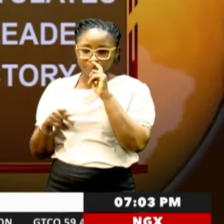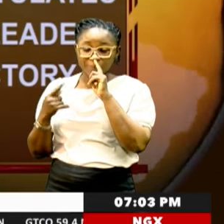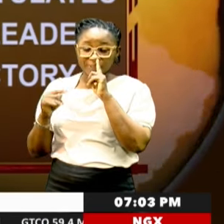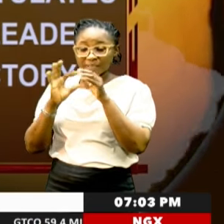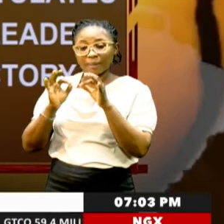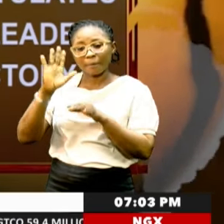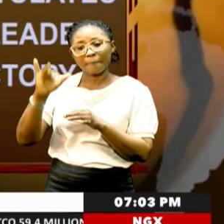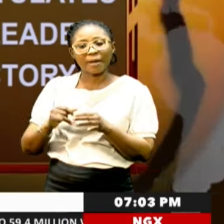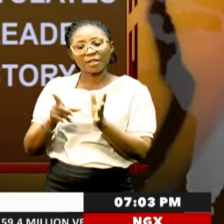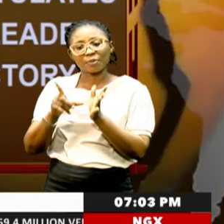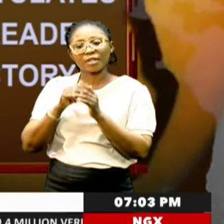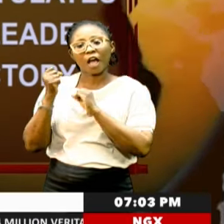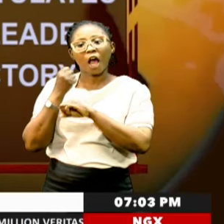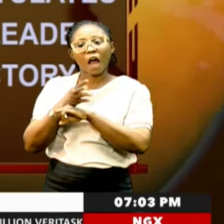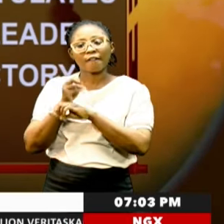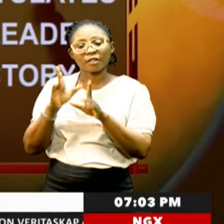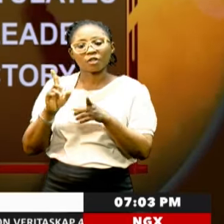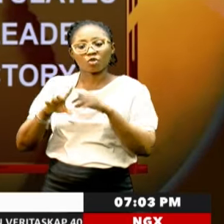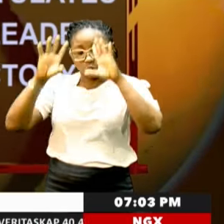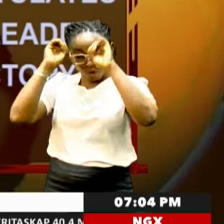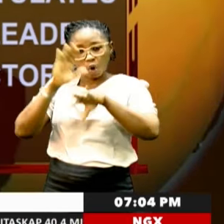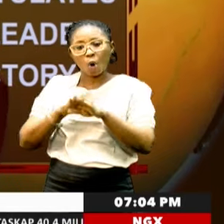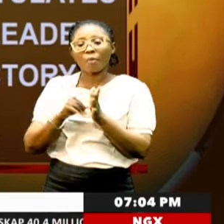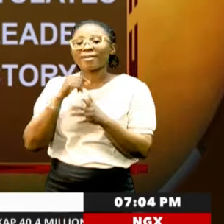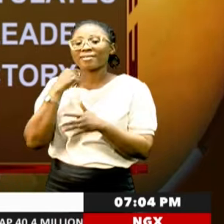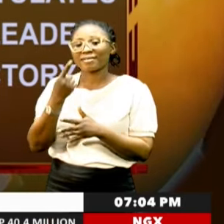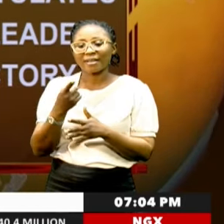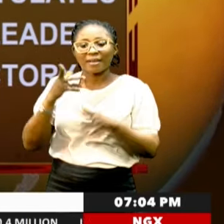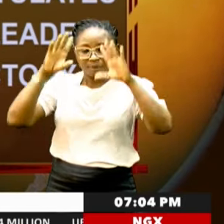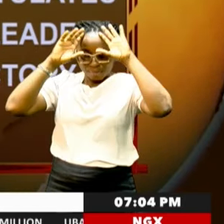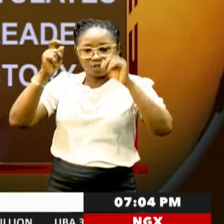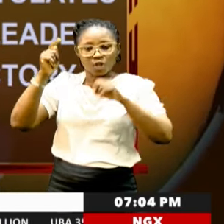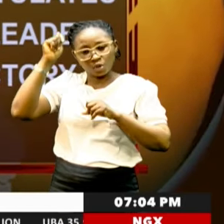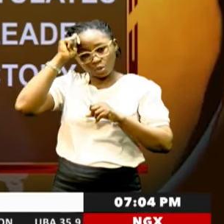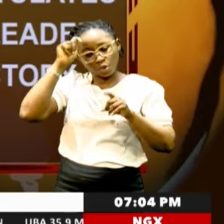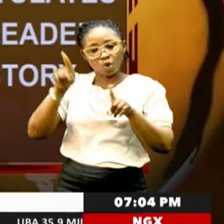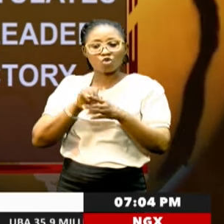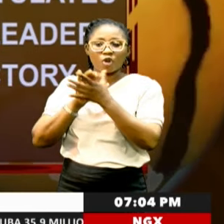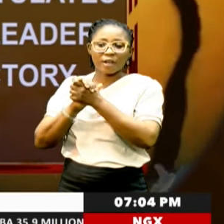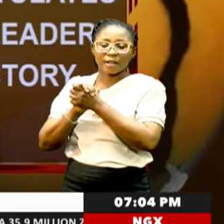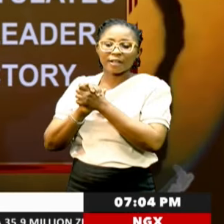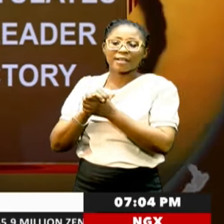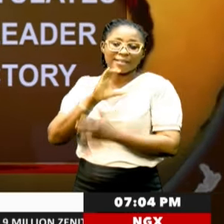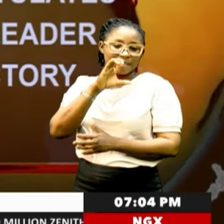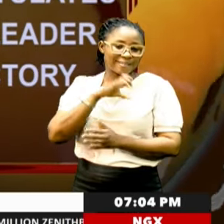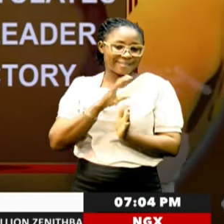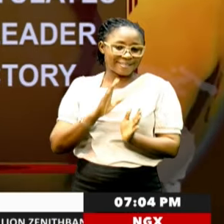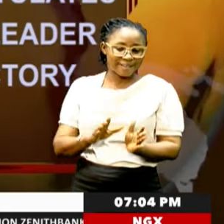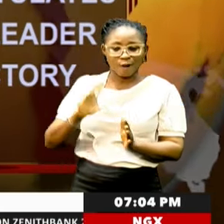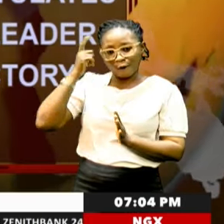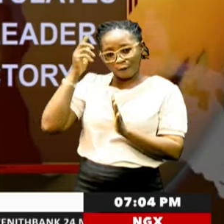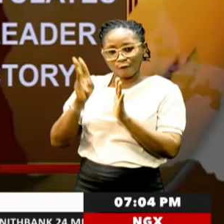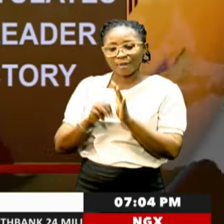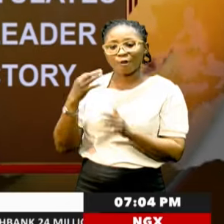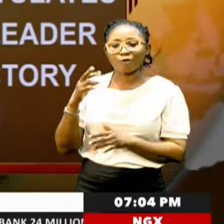Ngelele, Special Advisor to the President in Media and Publicity says, The President, Tunibu, also congratulates the citizens and government of the